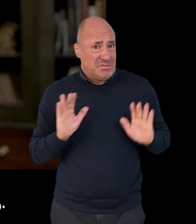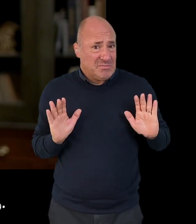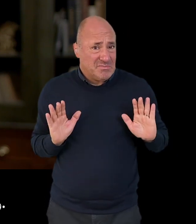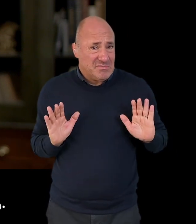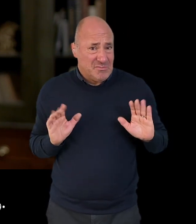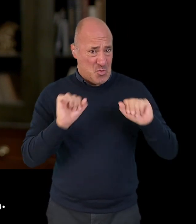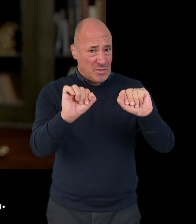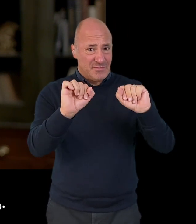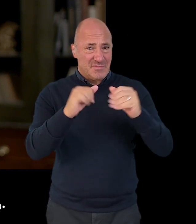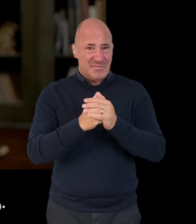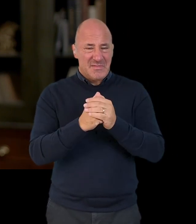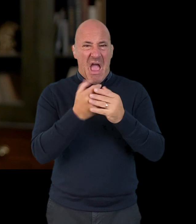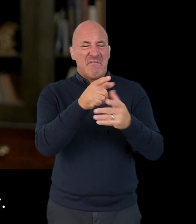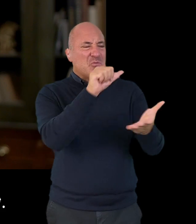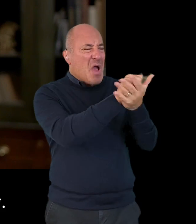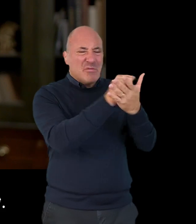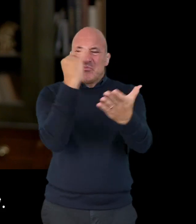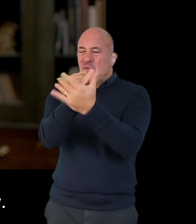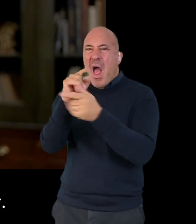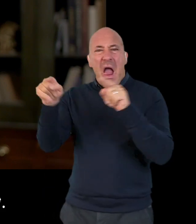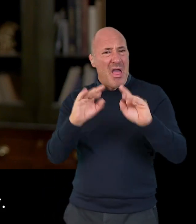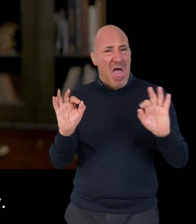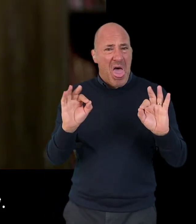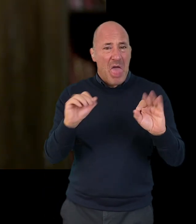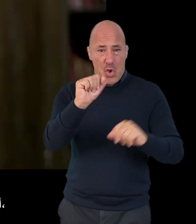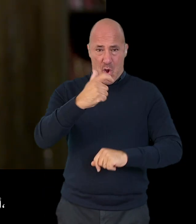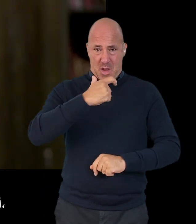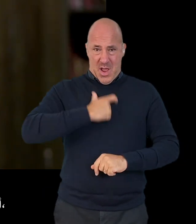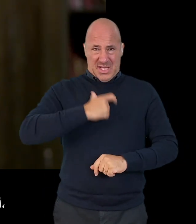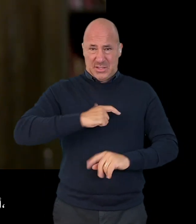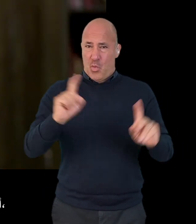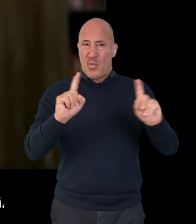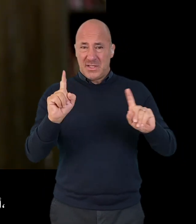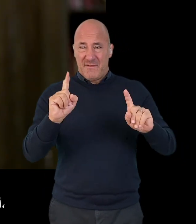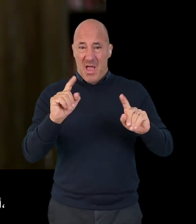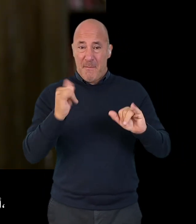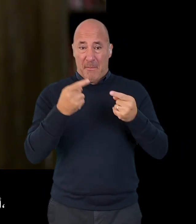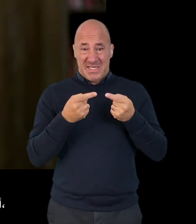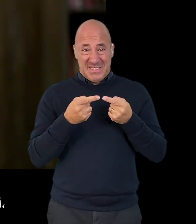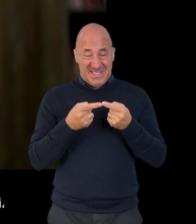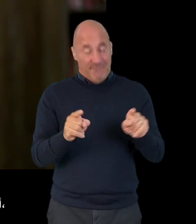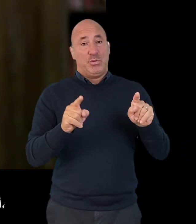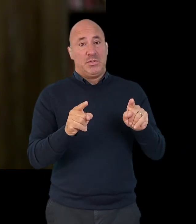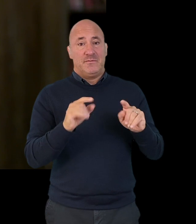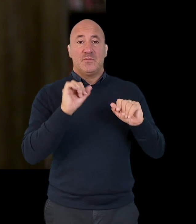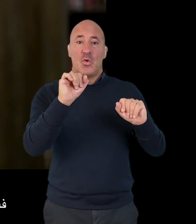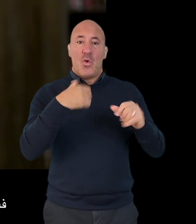describe it is right. There is no other right and wrong way. Whatever your gender identity is may be